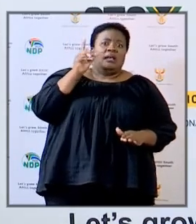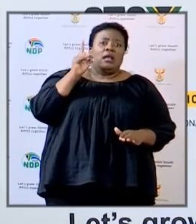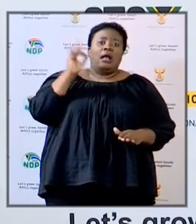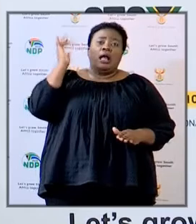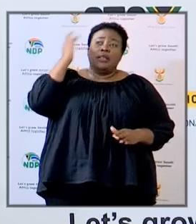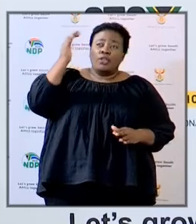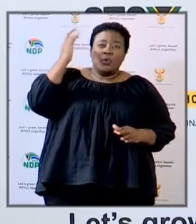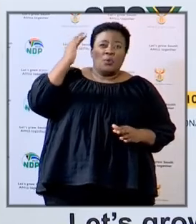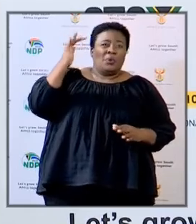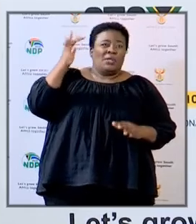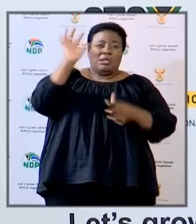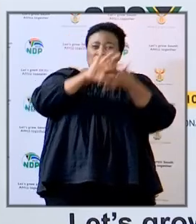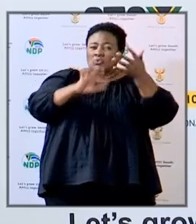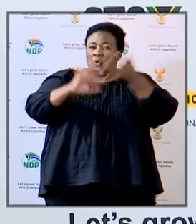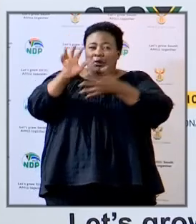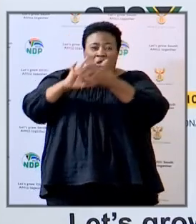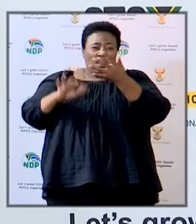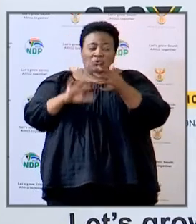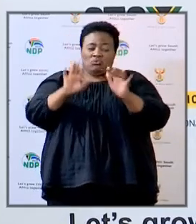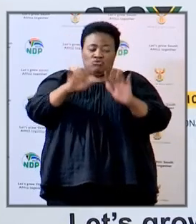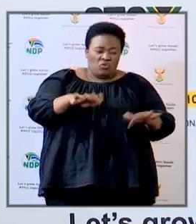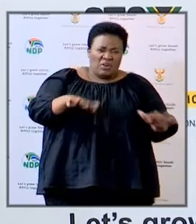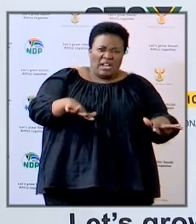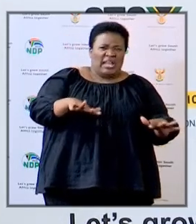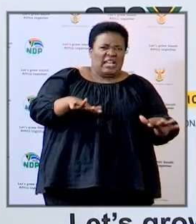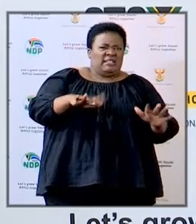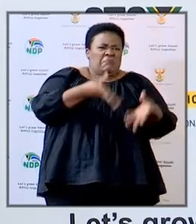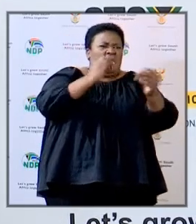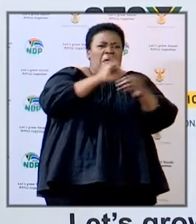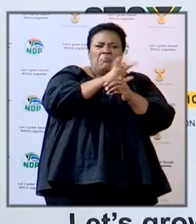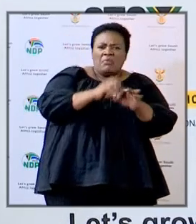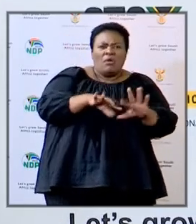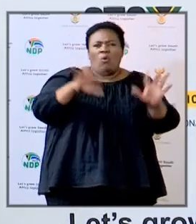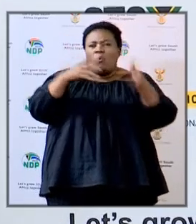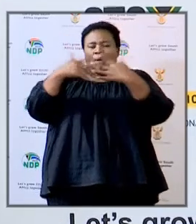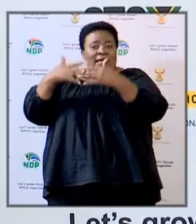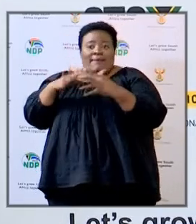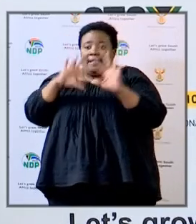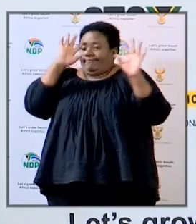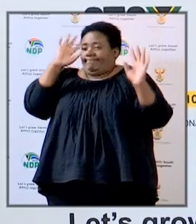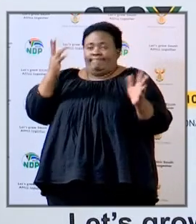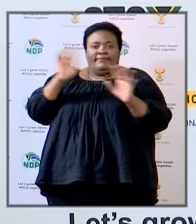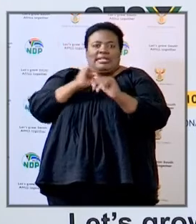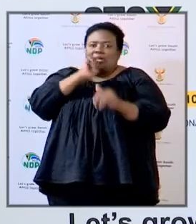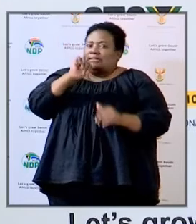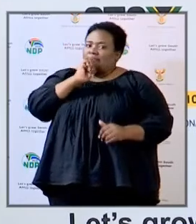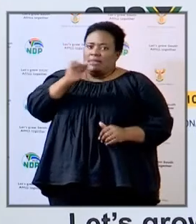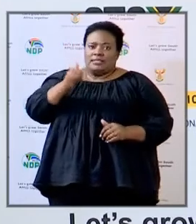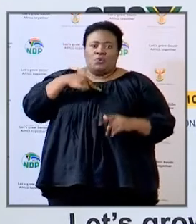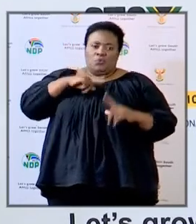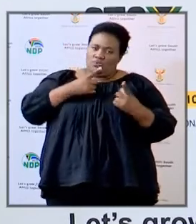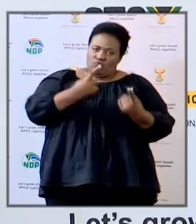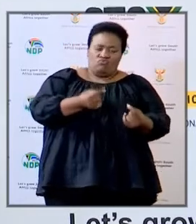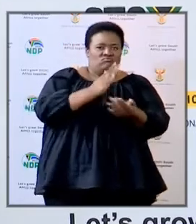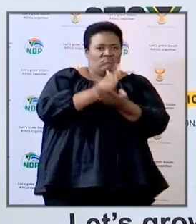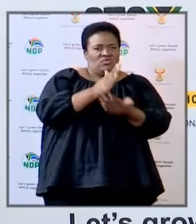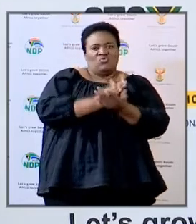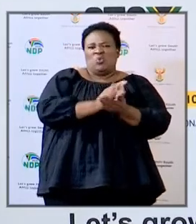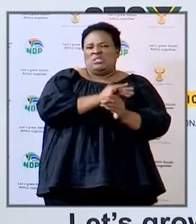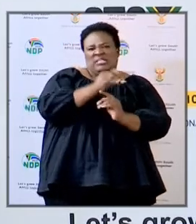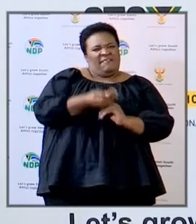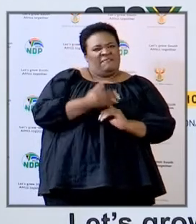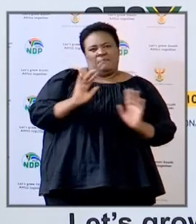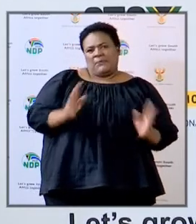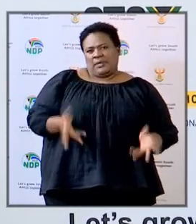of children is correct or it's not correct but we have taken all the necessary steps in terms of us